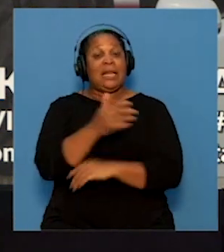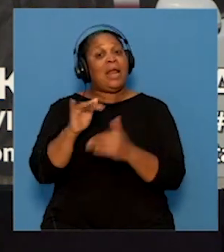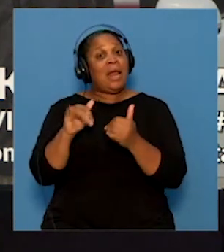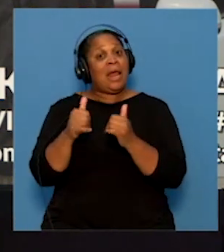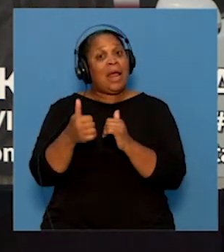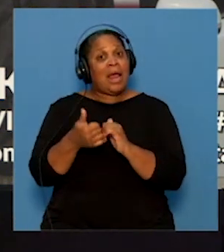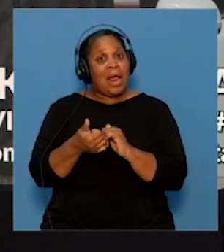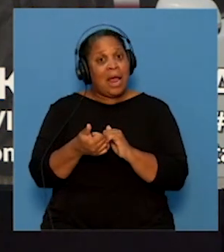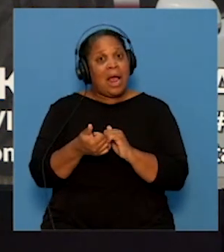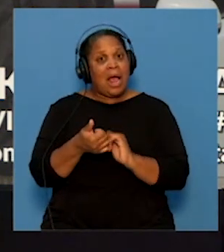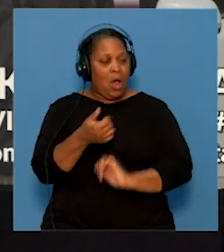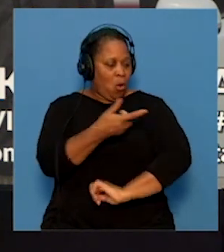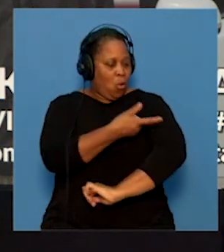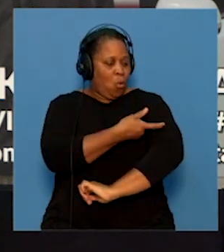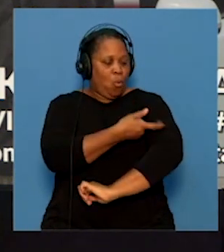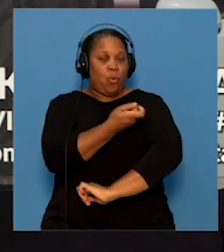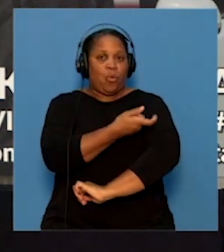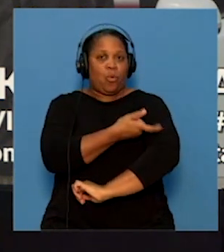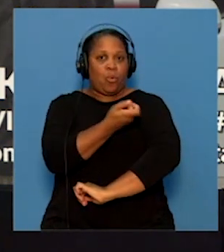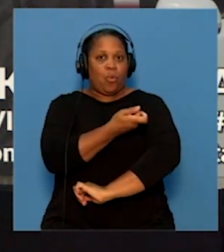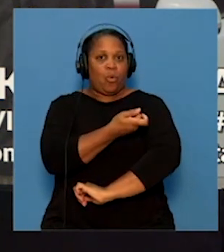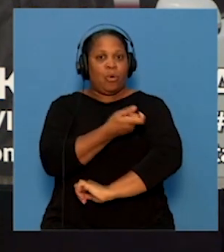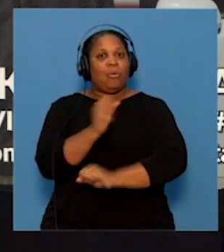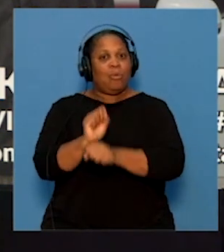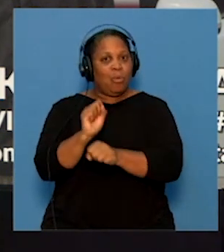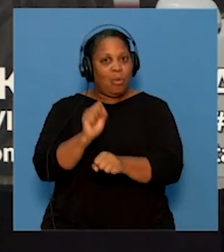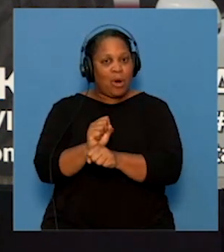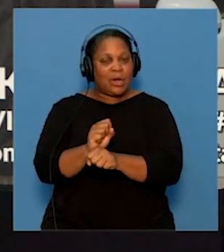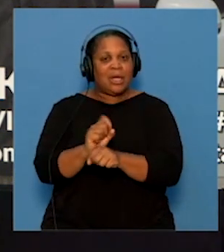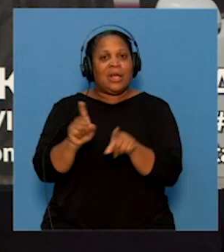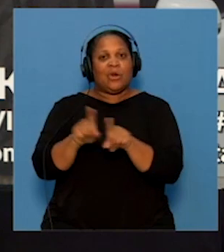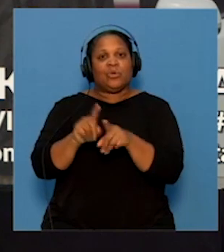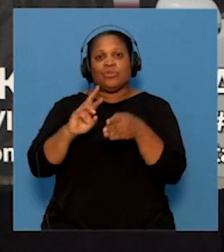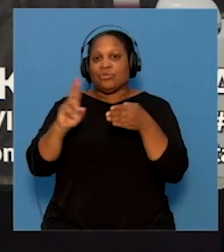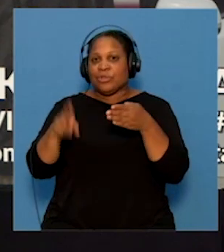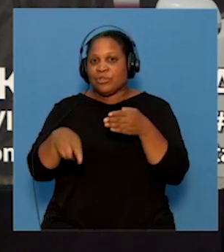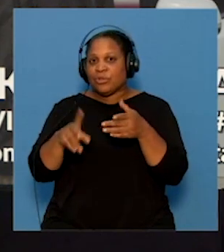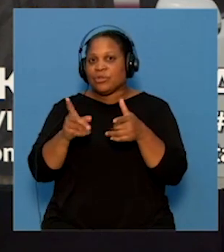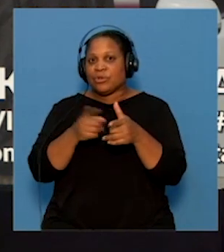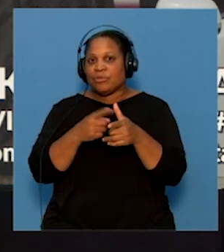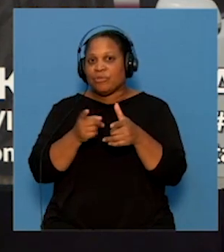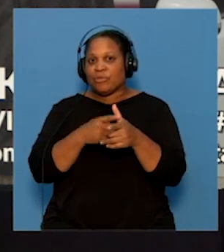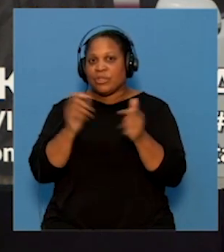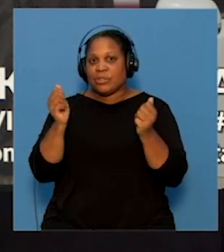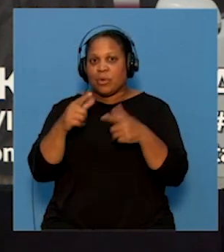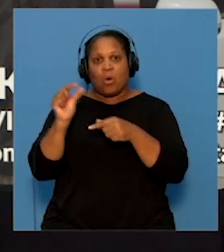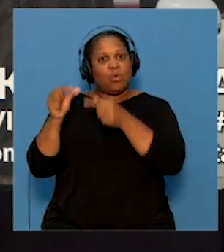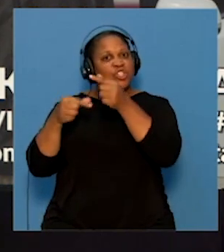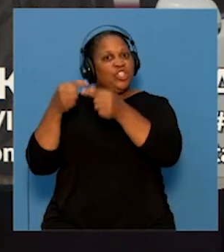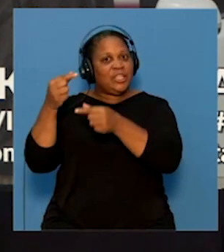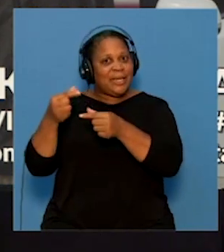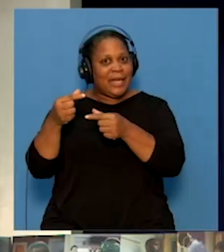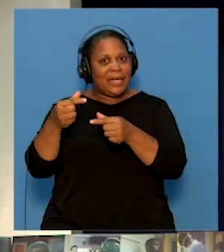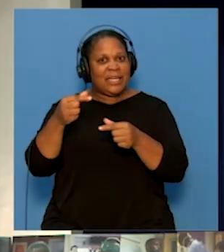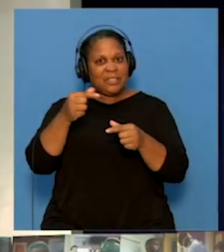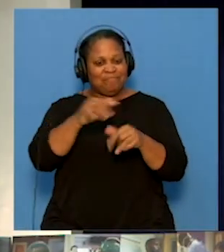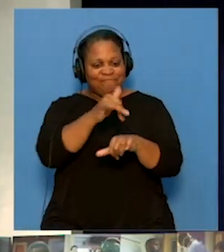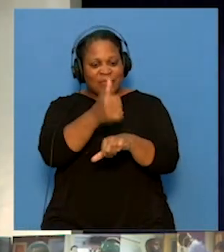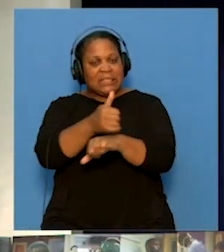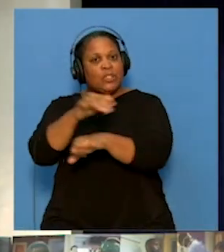retractable needles work, and also the results from our first round of genetic sequencing. Dr. Weldon.